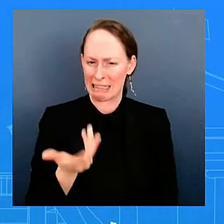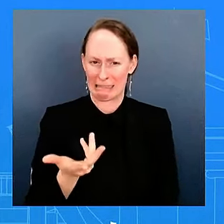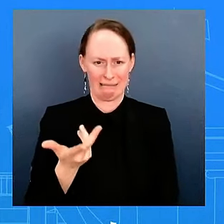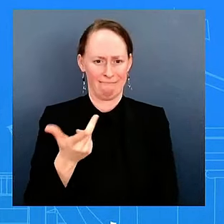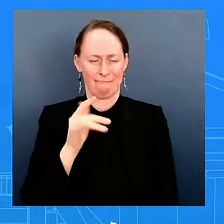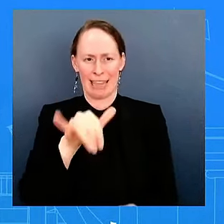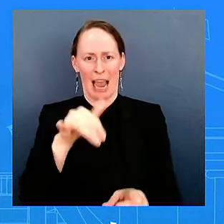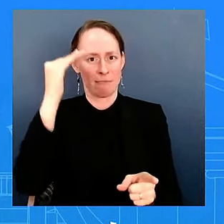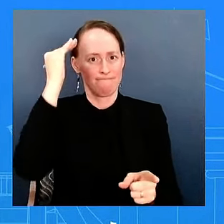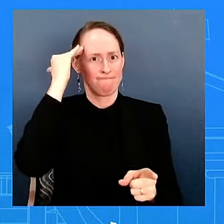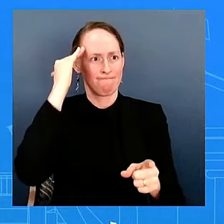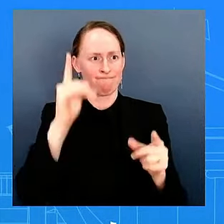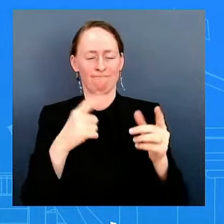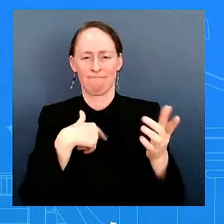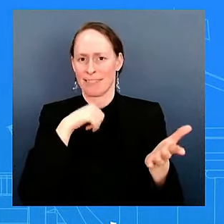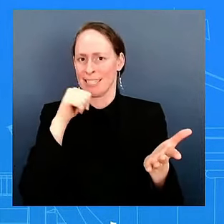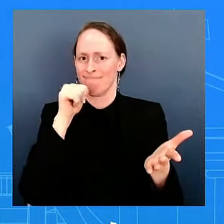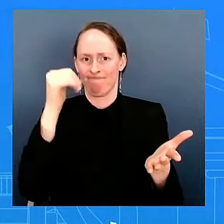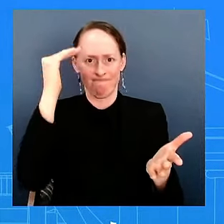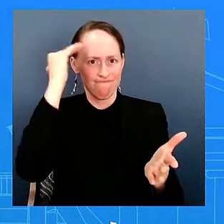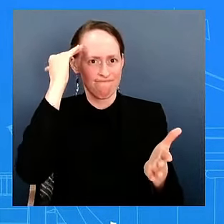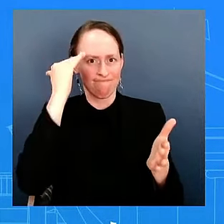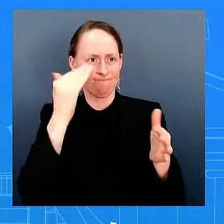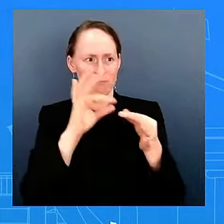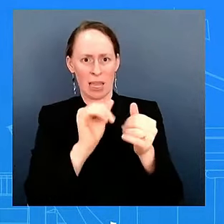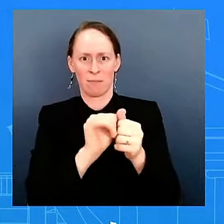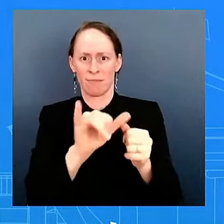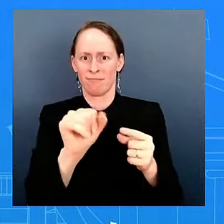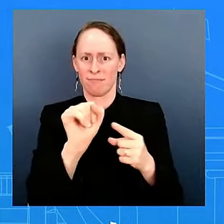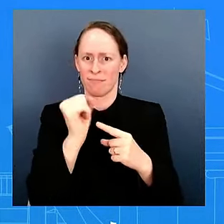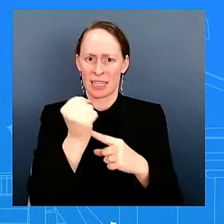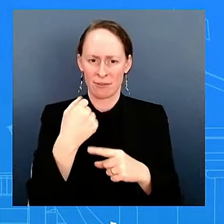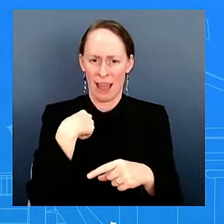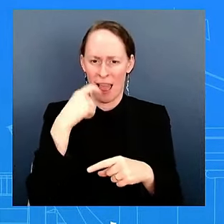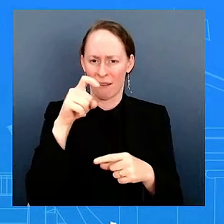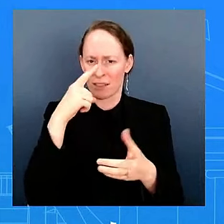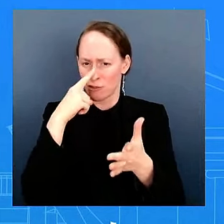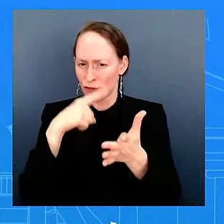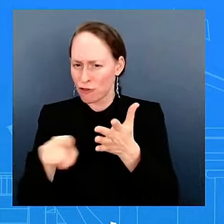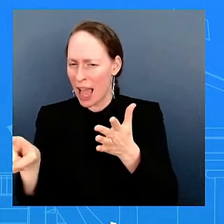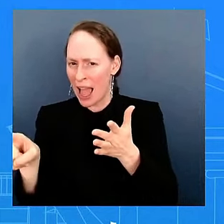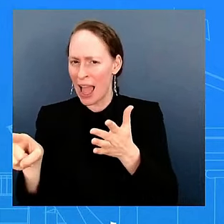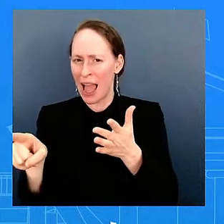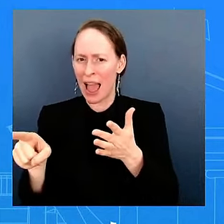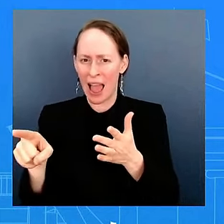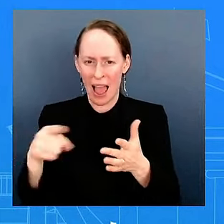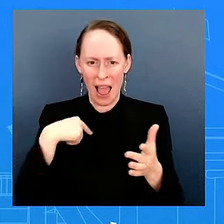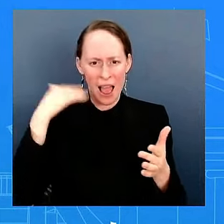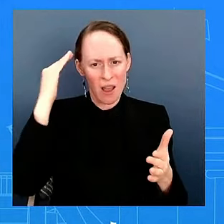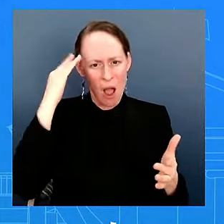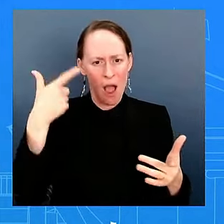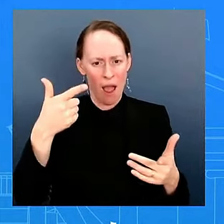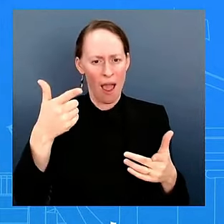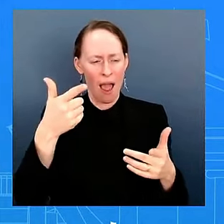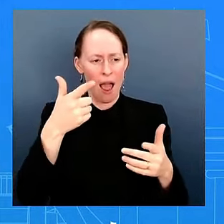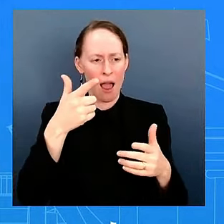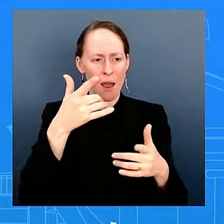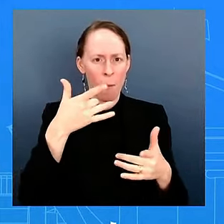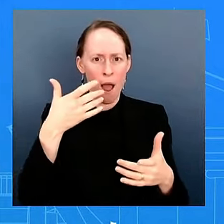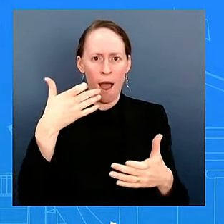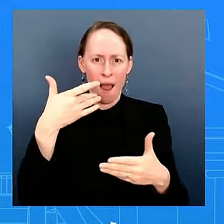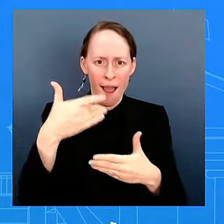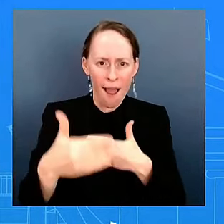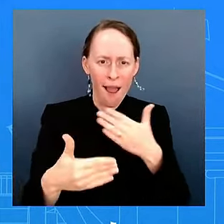back and see exactly what occurred. And I know you're laying out what you're reporting here, but I want to